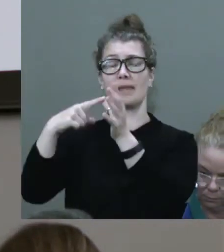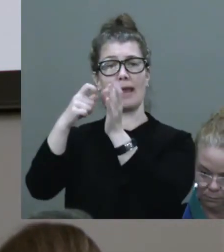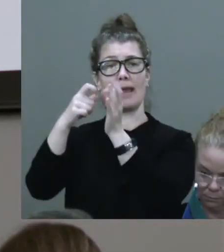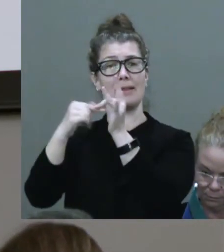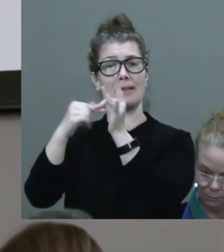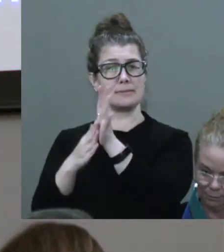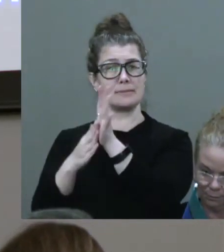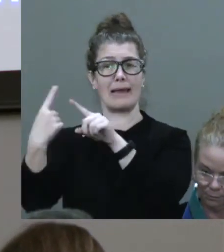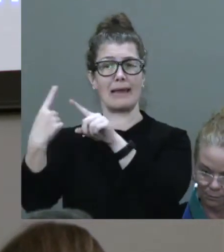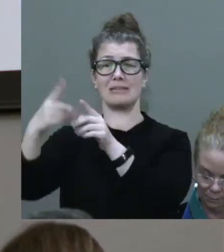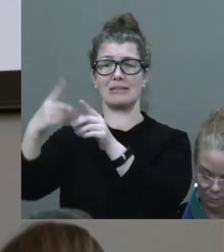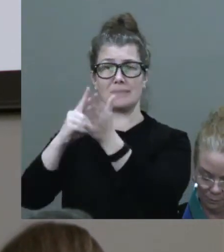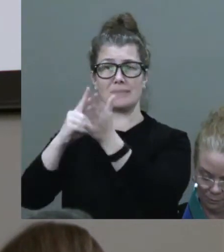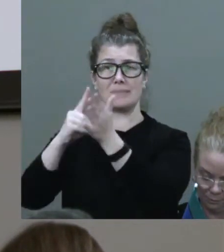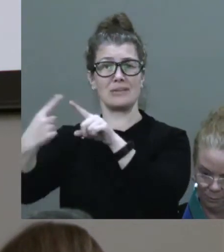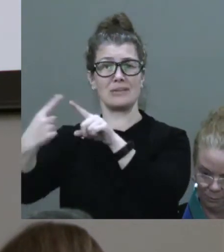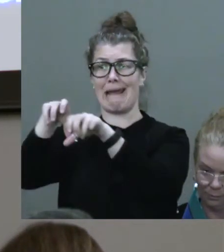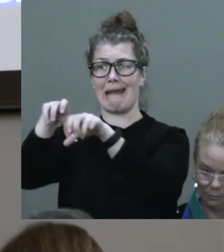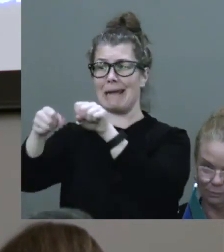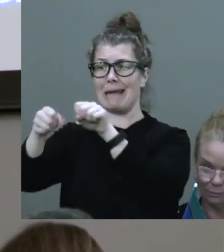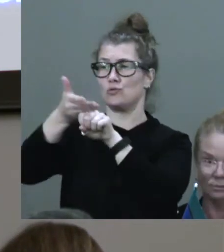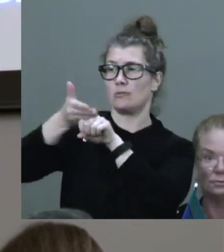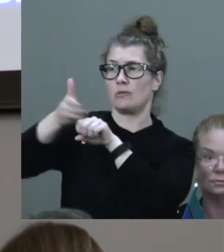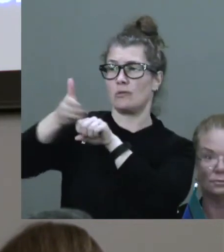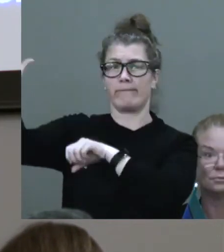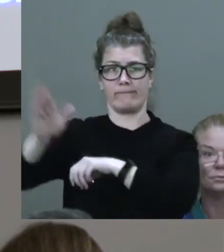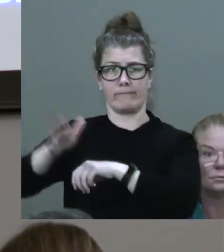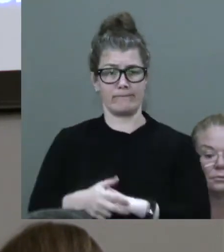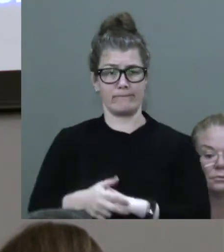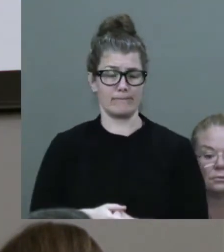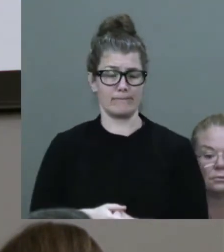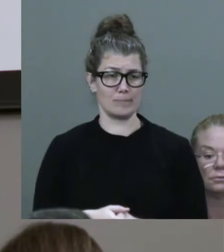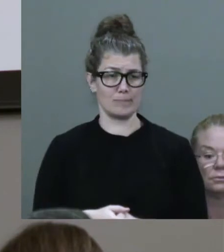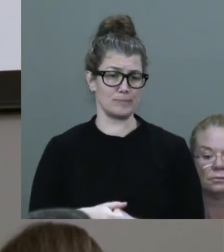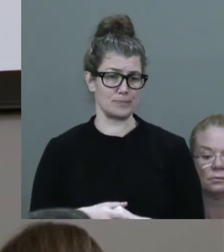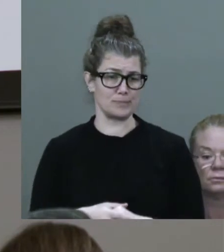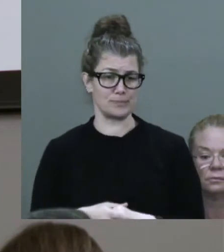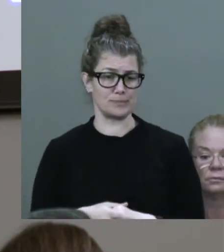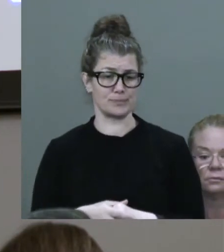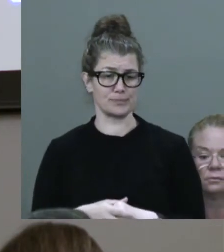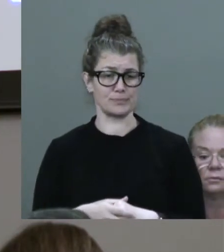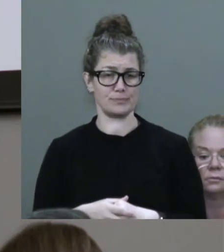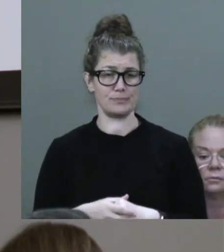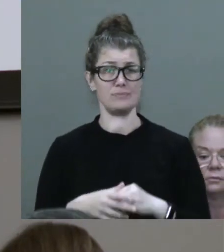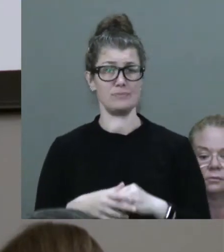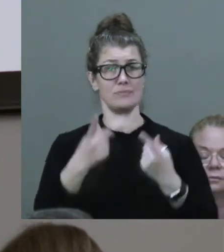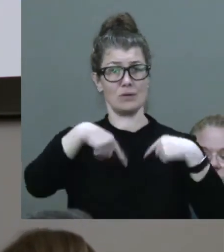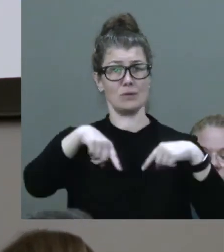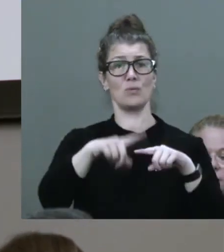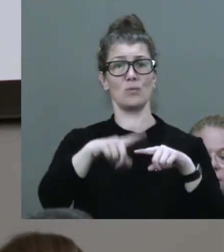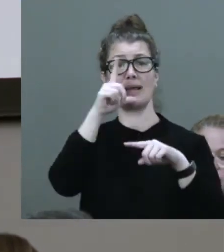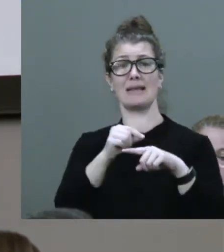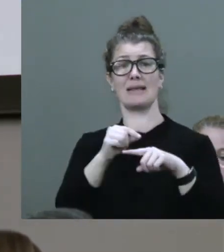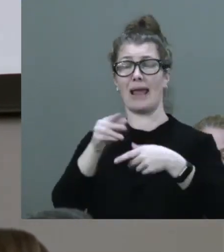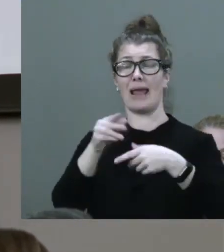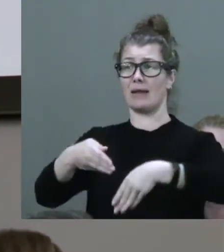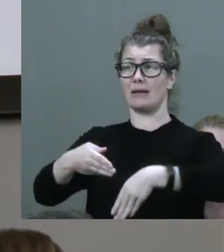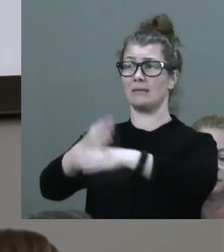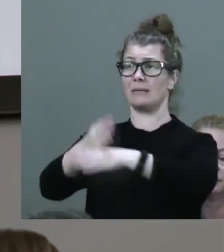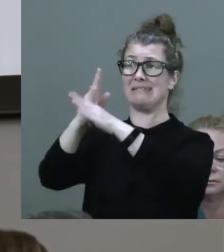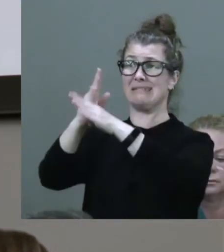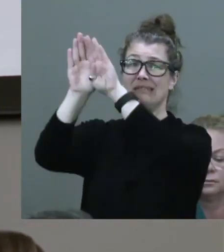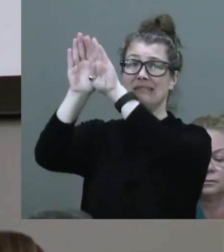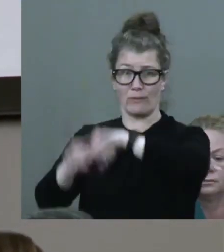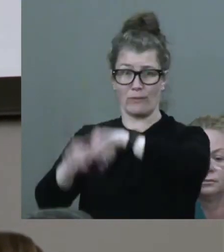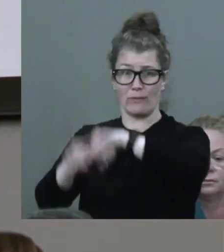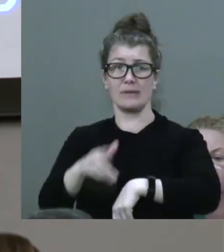and hatred. To together bring down those walls. When those recommendations